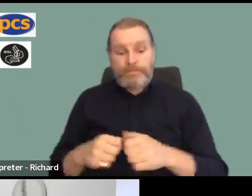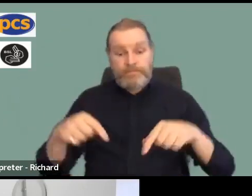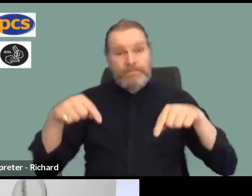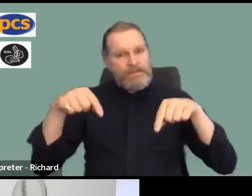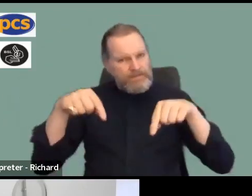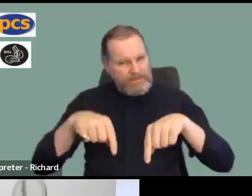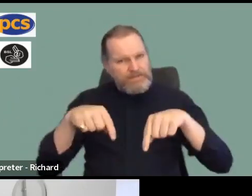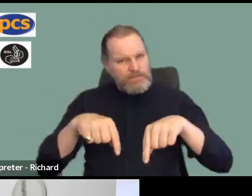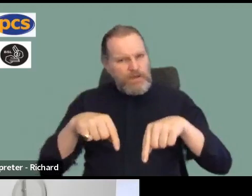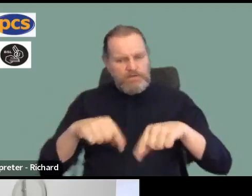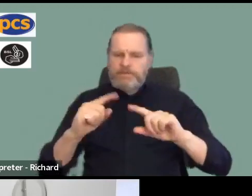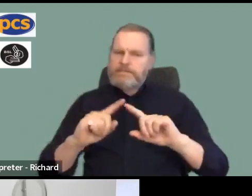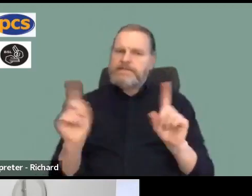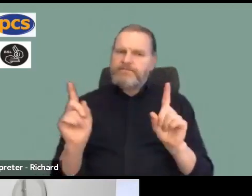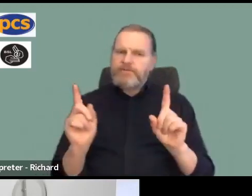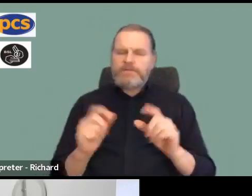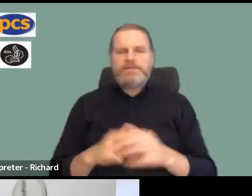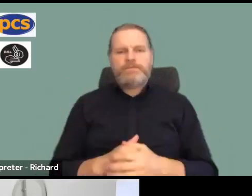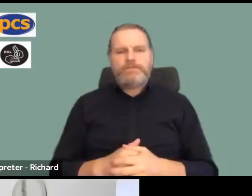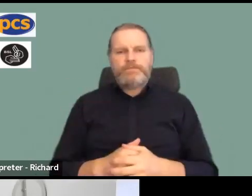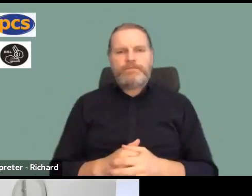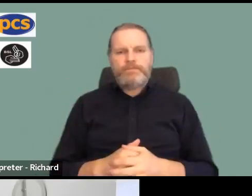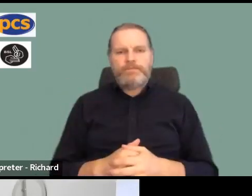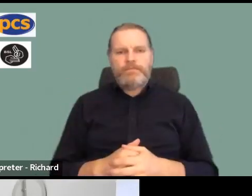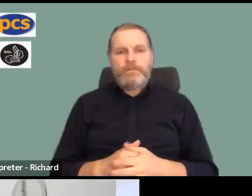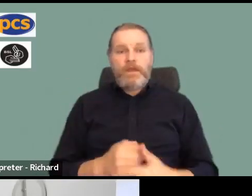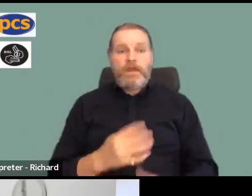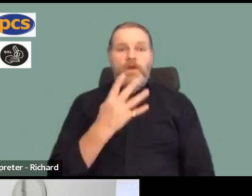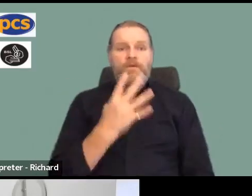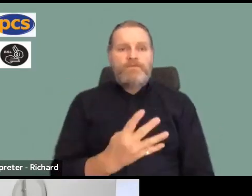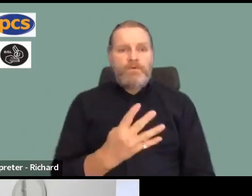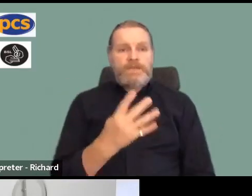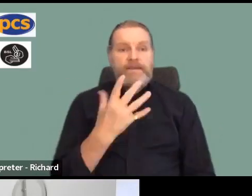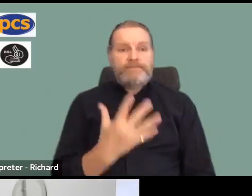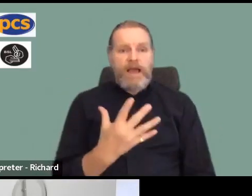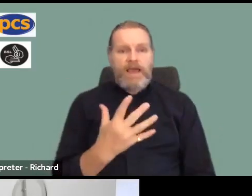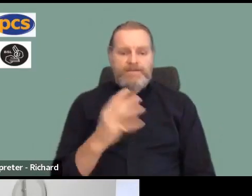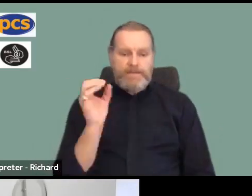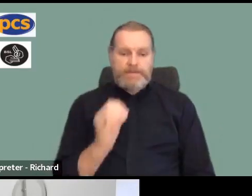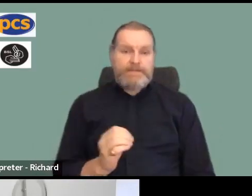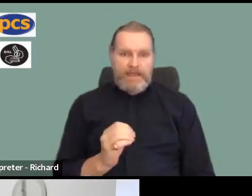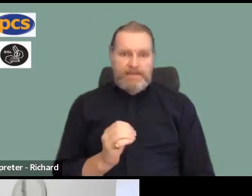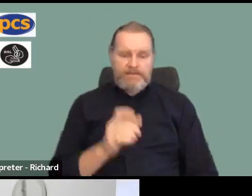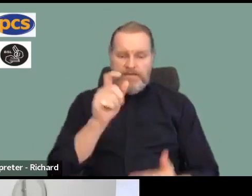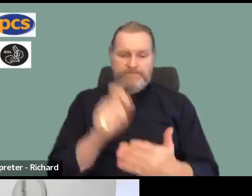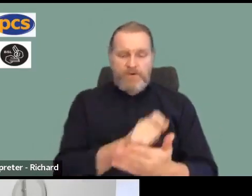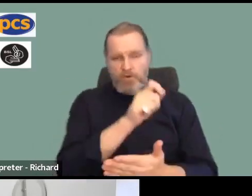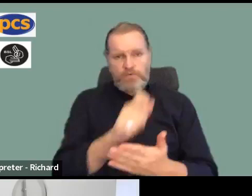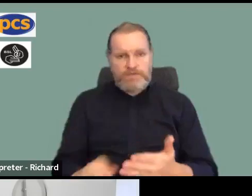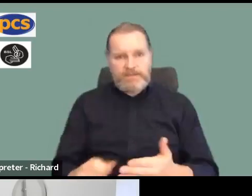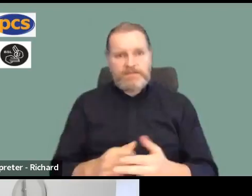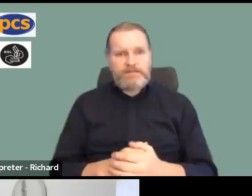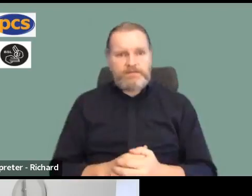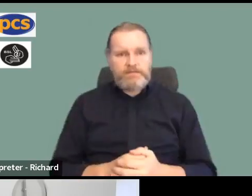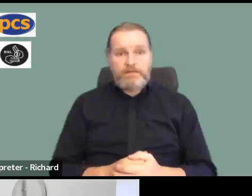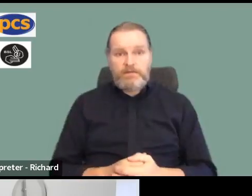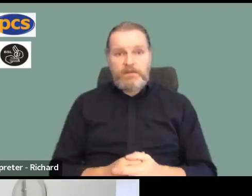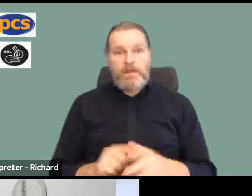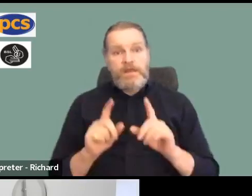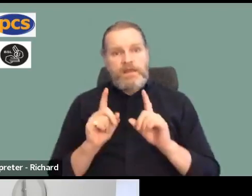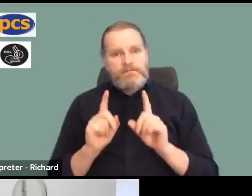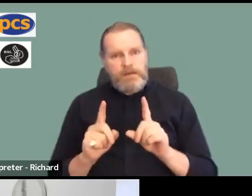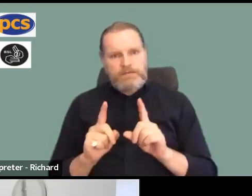ballot, although Gordon's right, 45% of people voted over war overall, actually 74 different